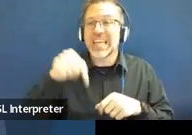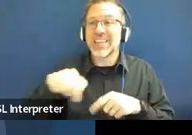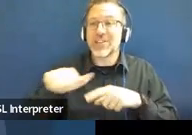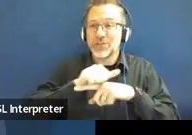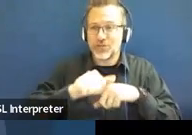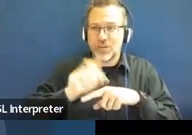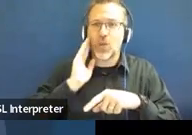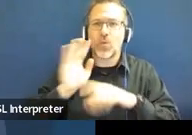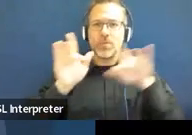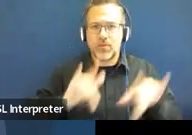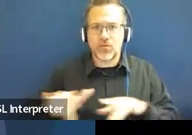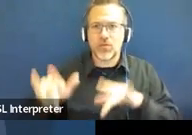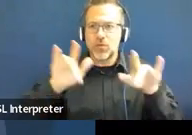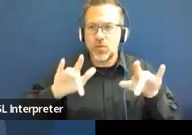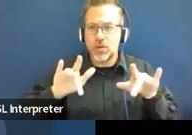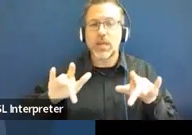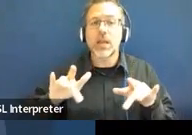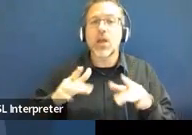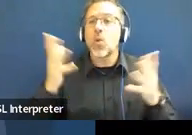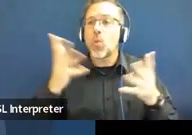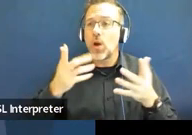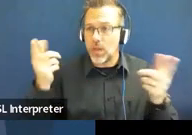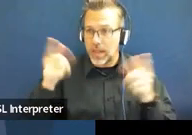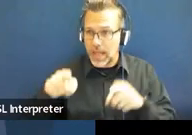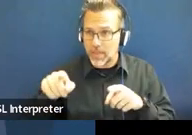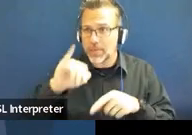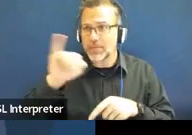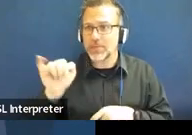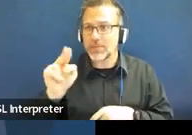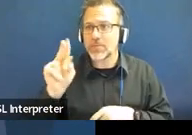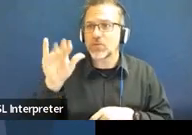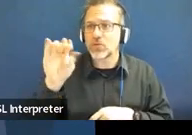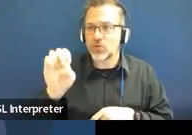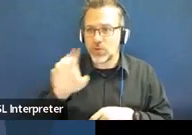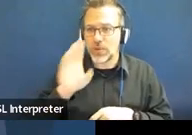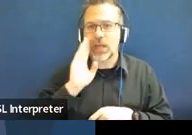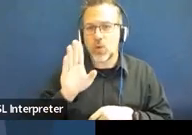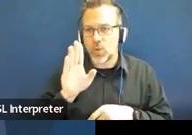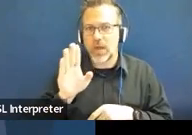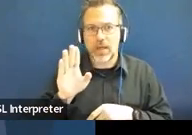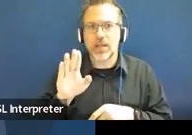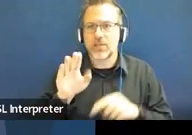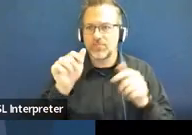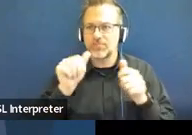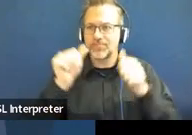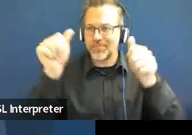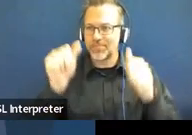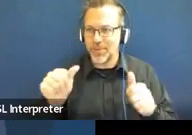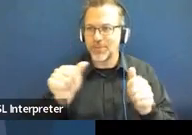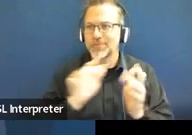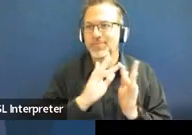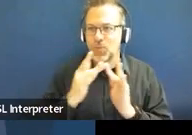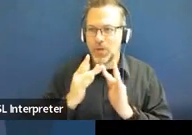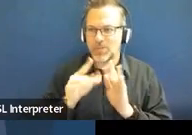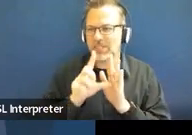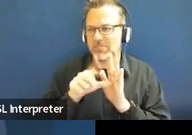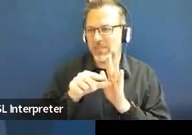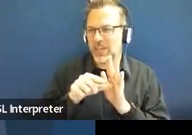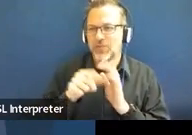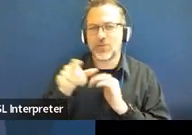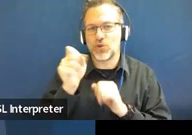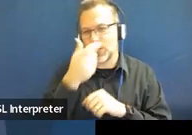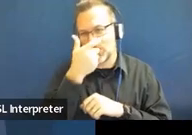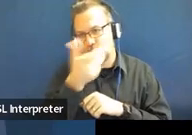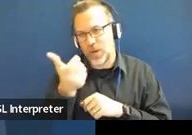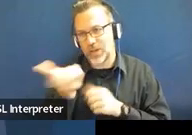and what will happen at the end of this, Julie will do her magic and we'll get this up on the website so that you'll be able to reference back to it